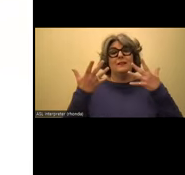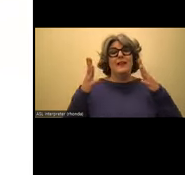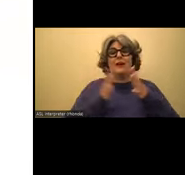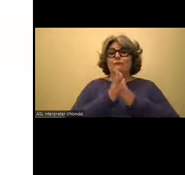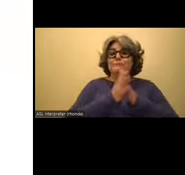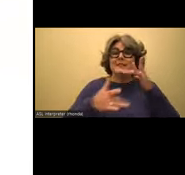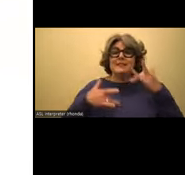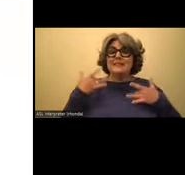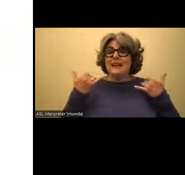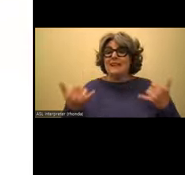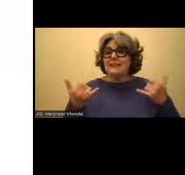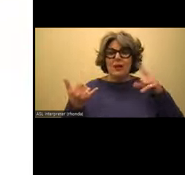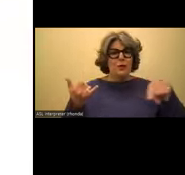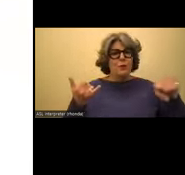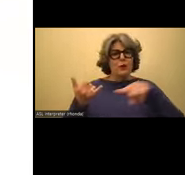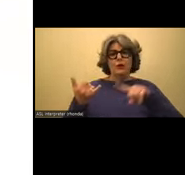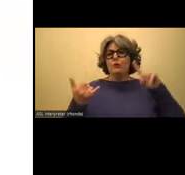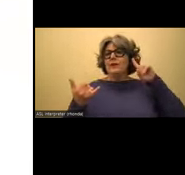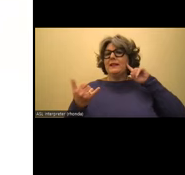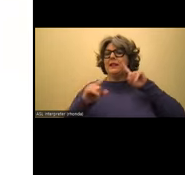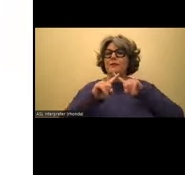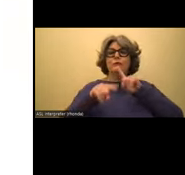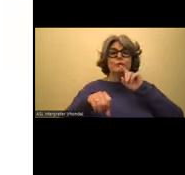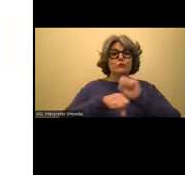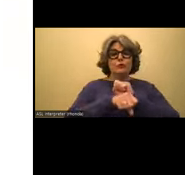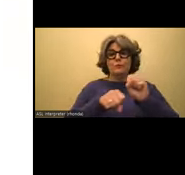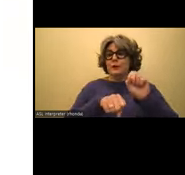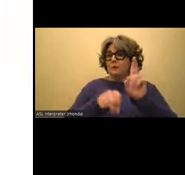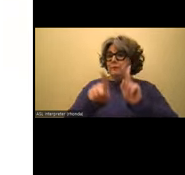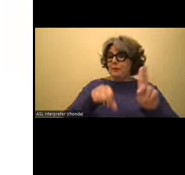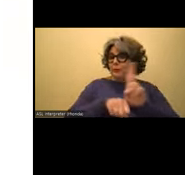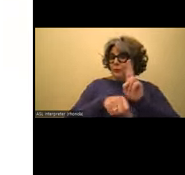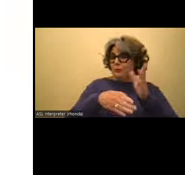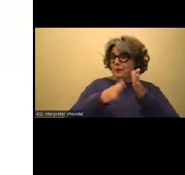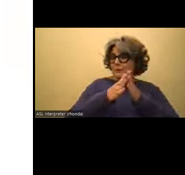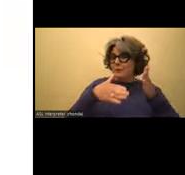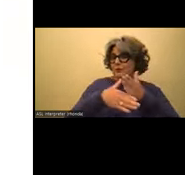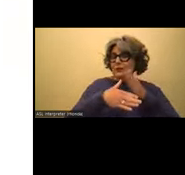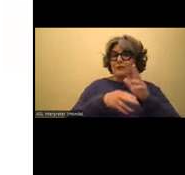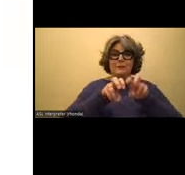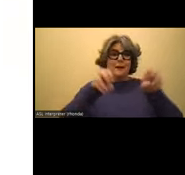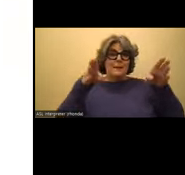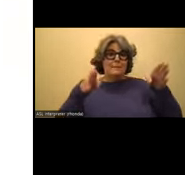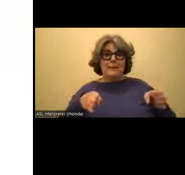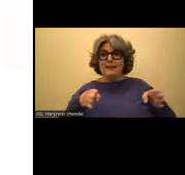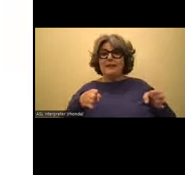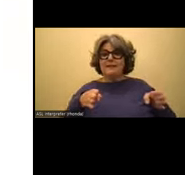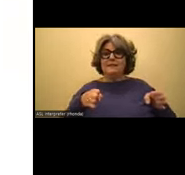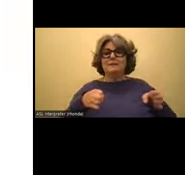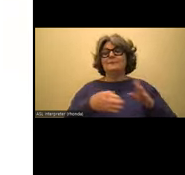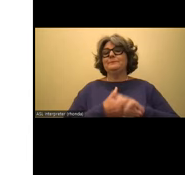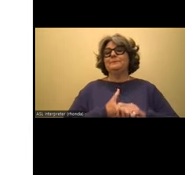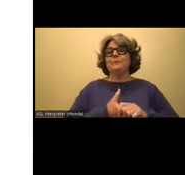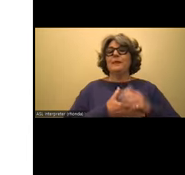really excited because this is where you get to hear from actual Bookshare users. So I'm going to turn it over to my panelist, my co-panelist,